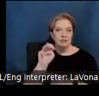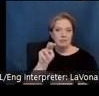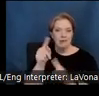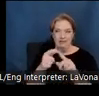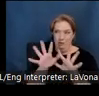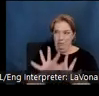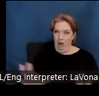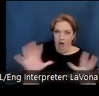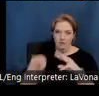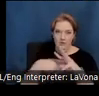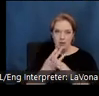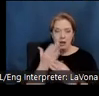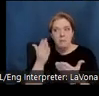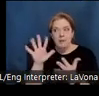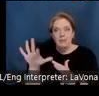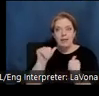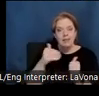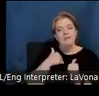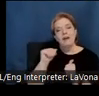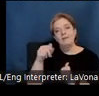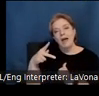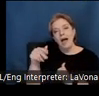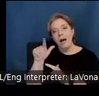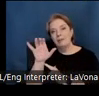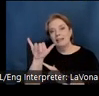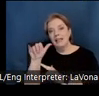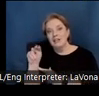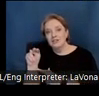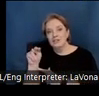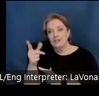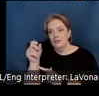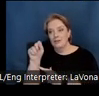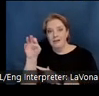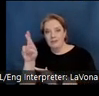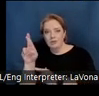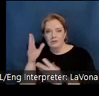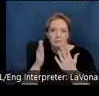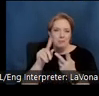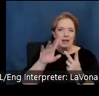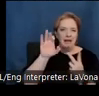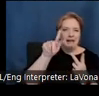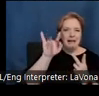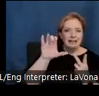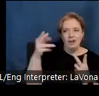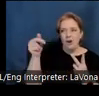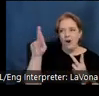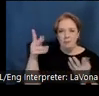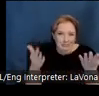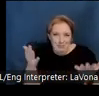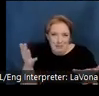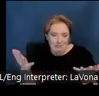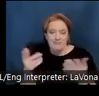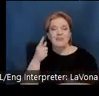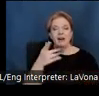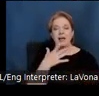with an Appalachian dulcimer or a Celtic harp, whatever your fancy. If you need some libation after such a long day,